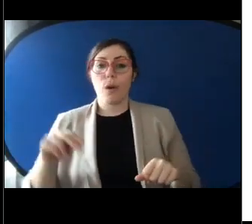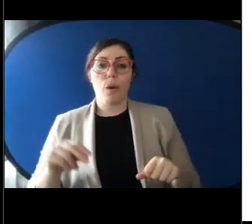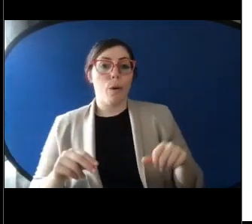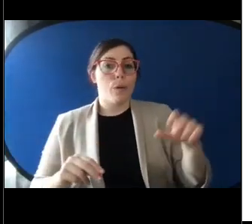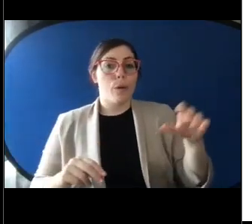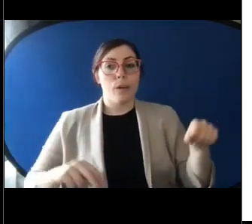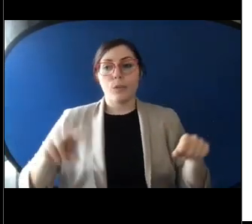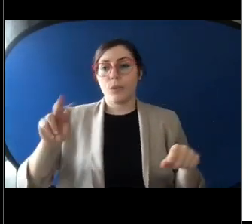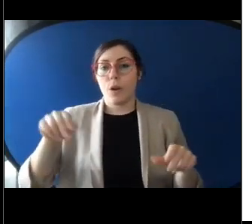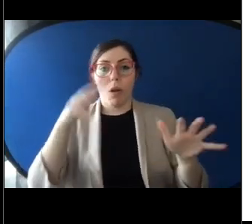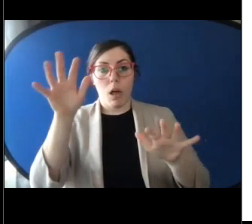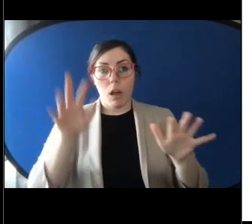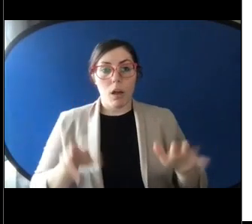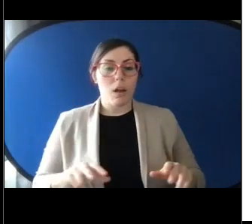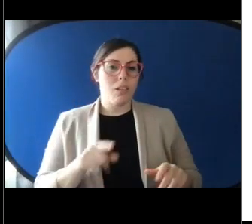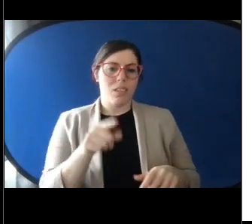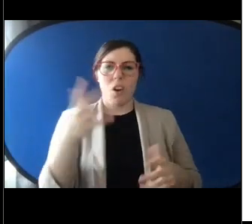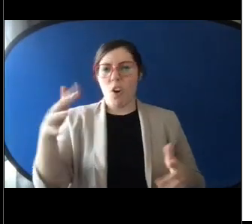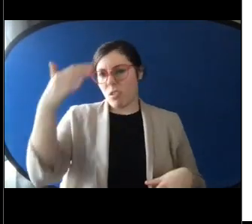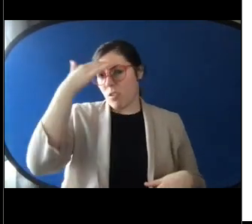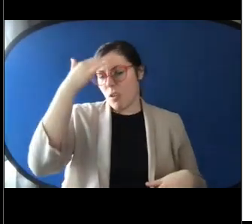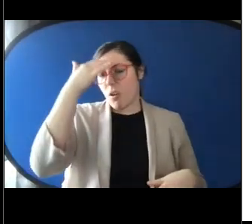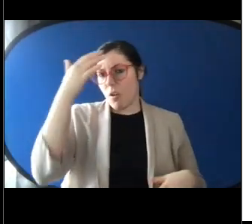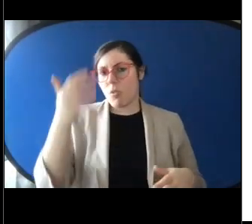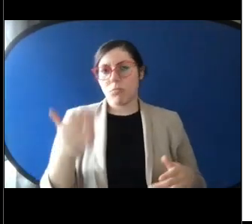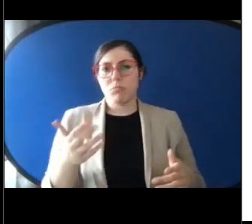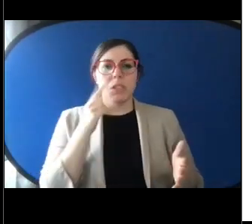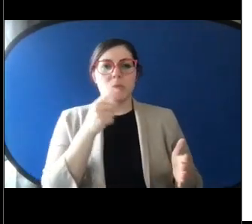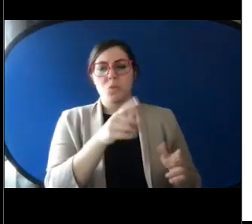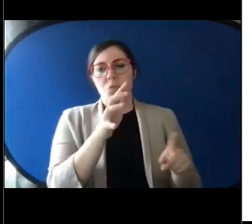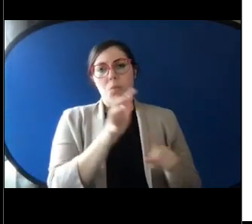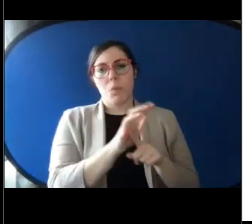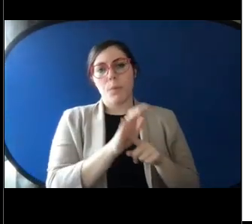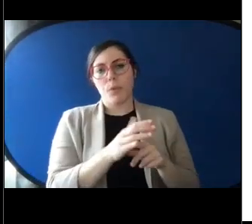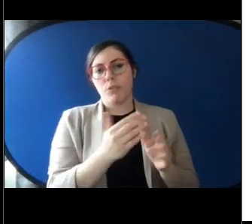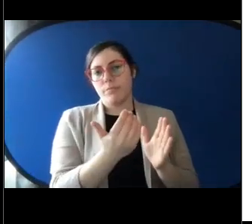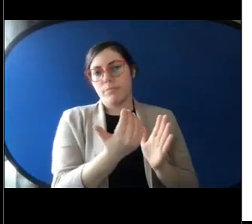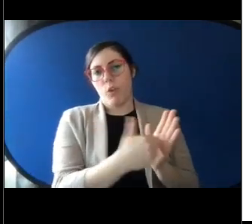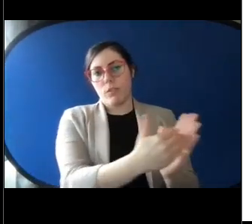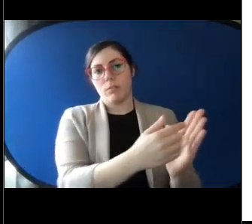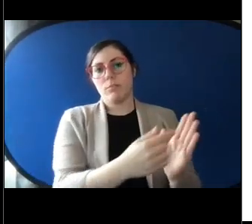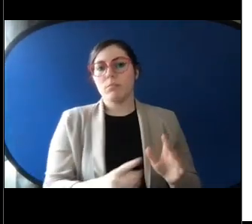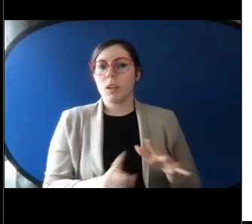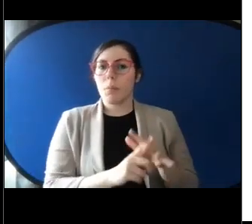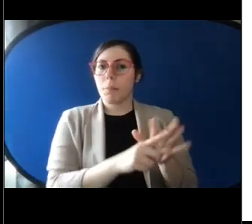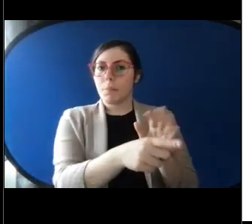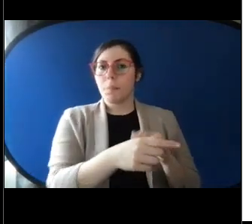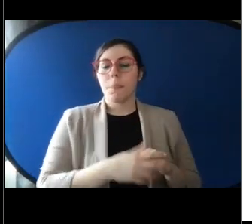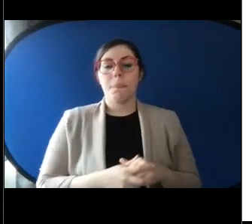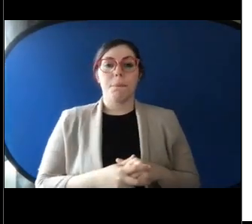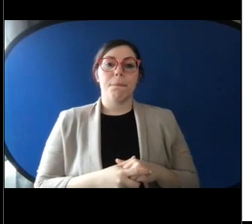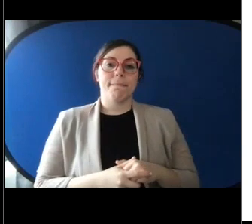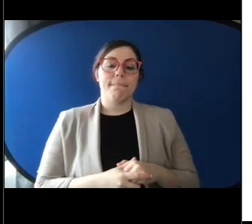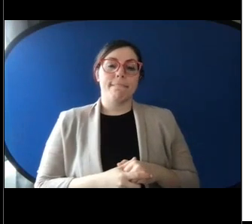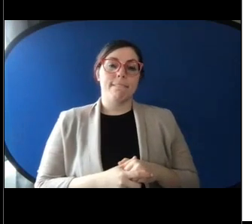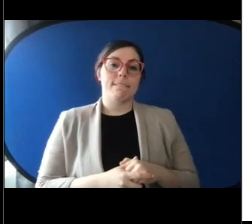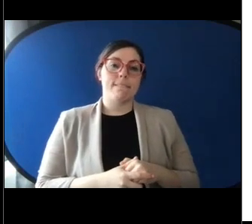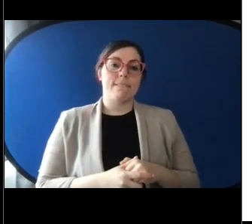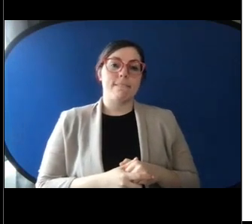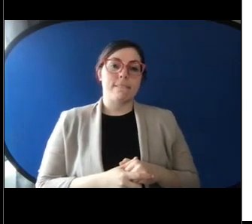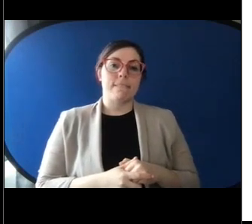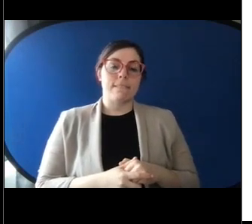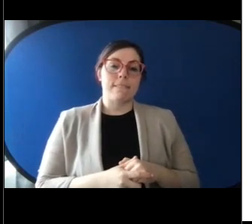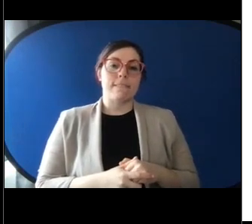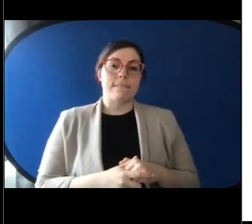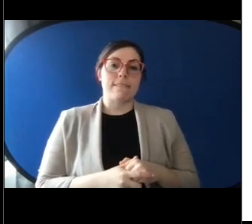yes on three, no on four, you know, whatever they've done. Or in this context, you must only use these licenses. That's great.